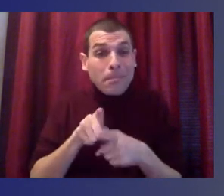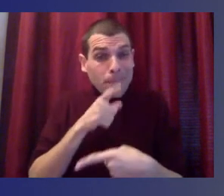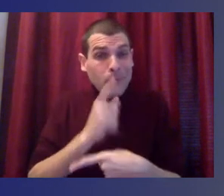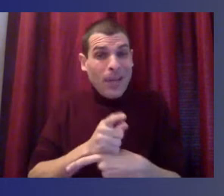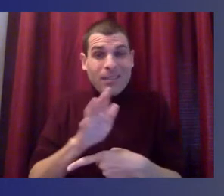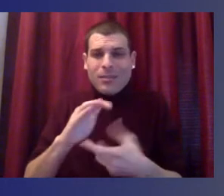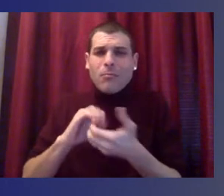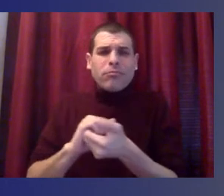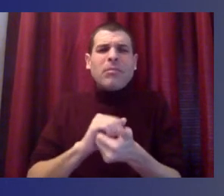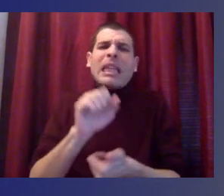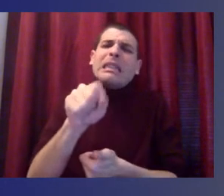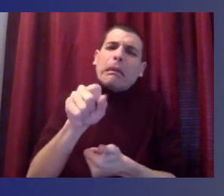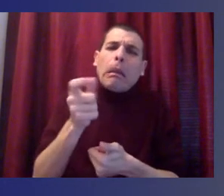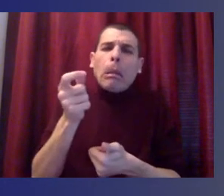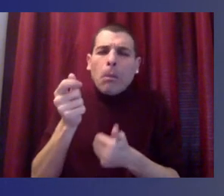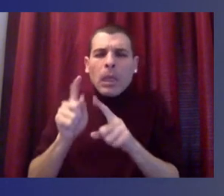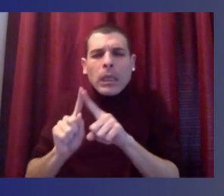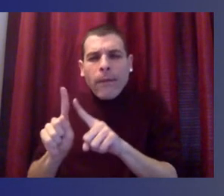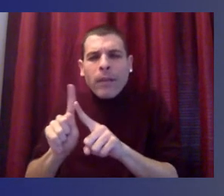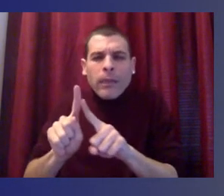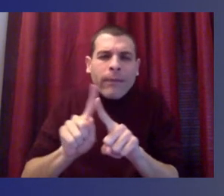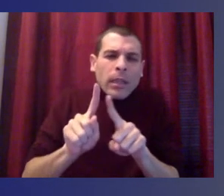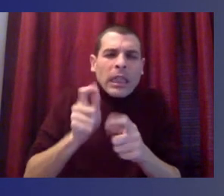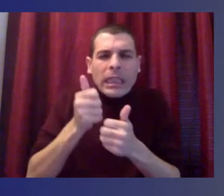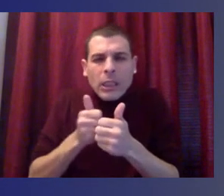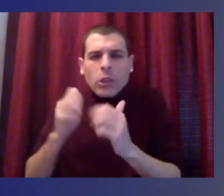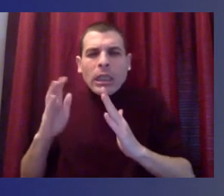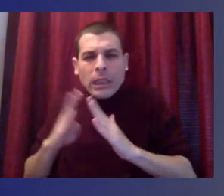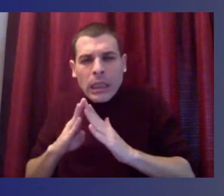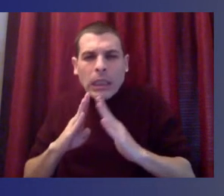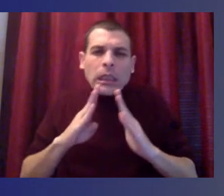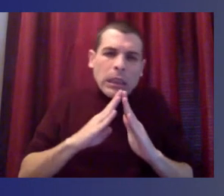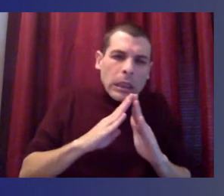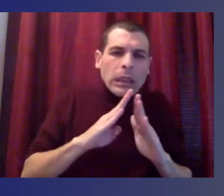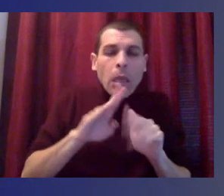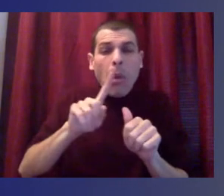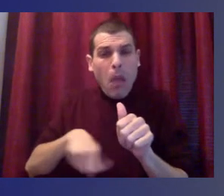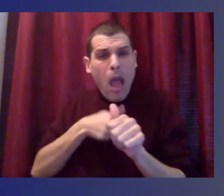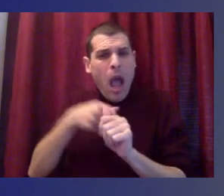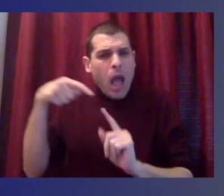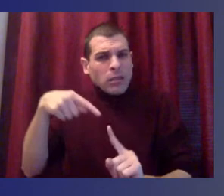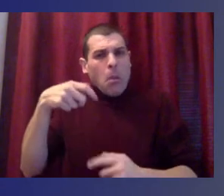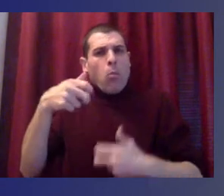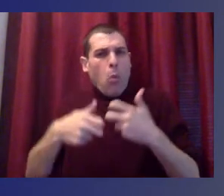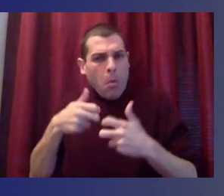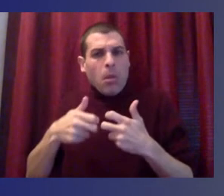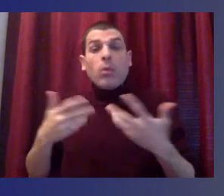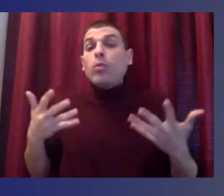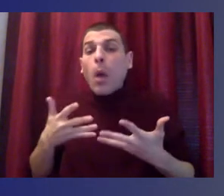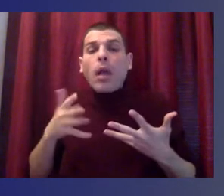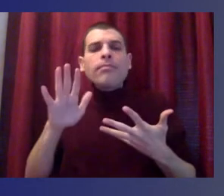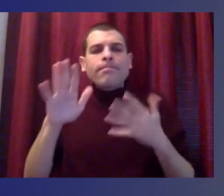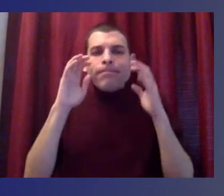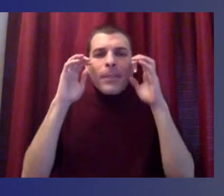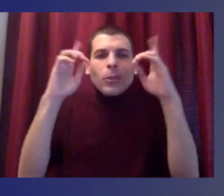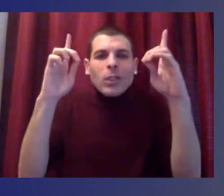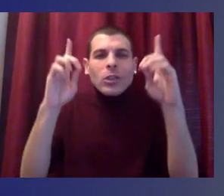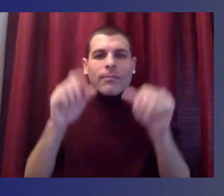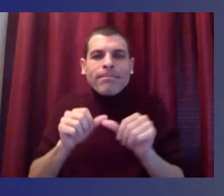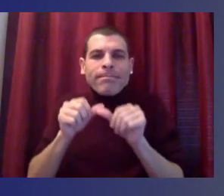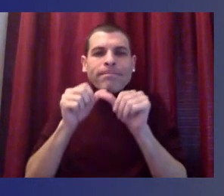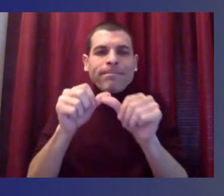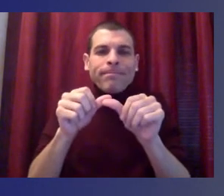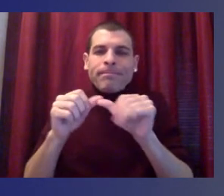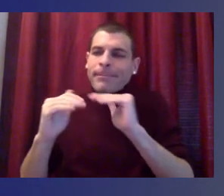different community context, but still asking themselves, how do we maintain this continuity of learning and how do we support our students through this